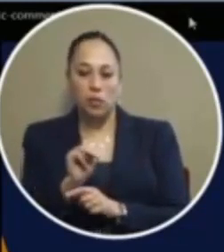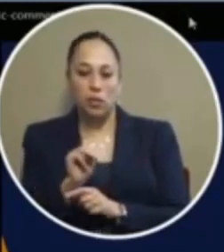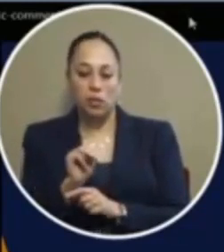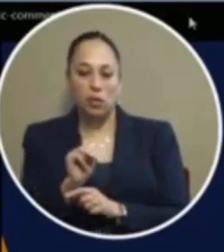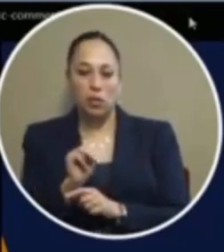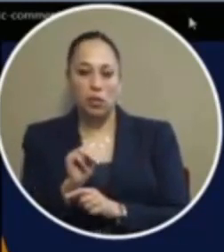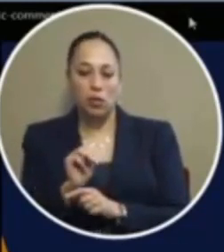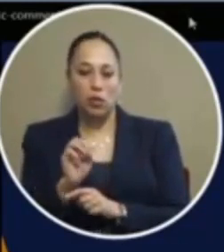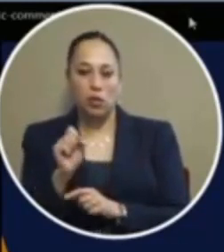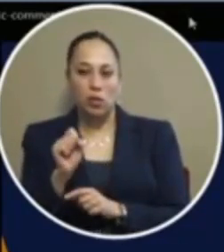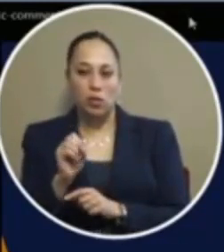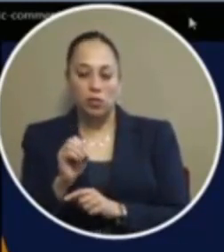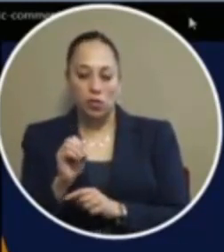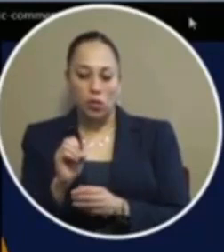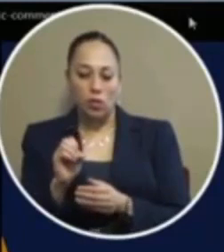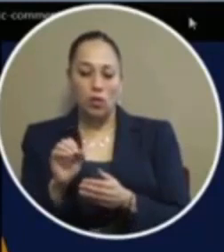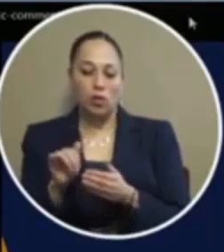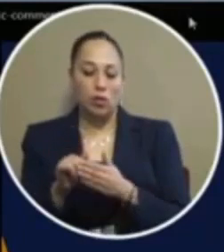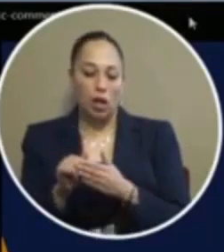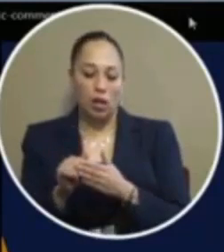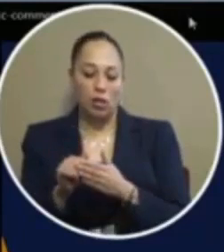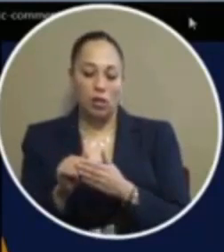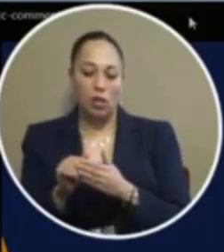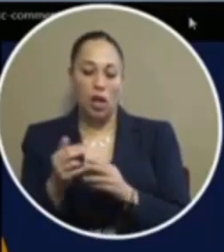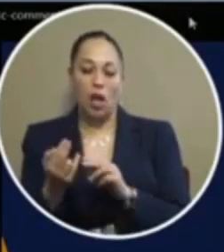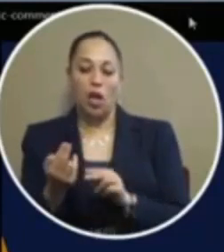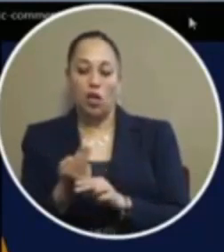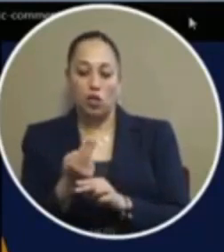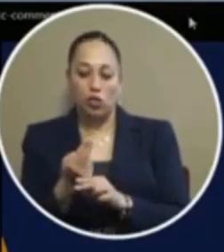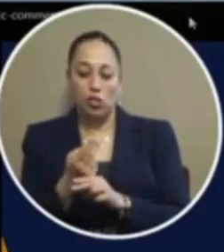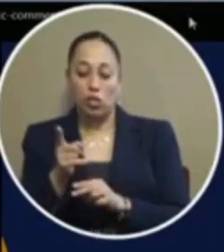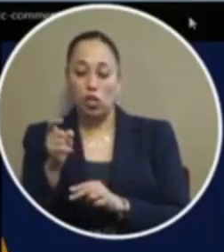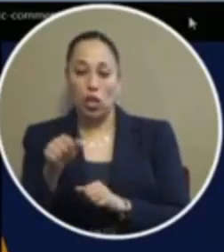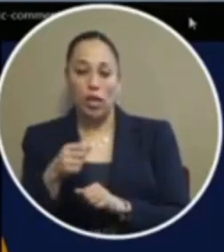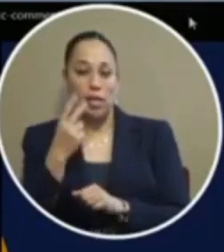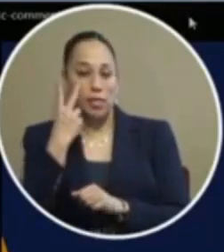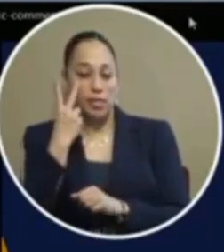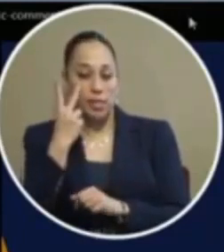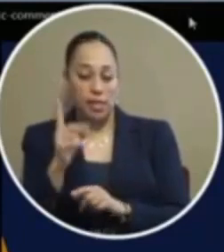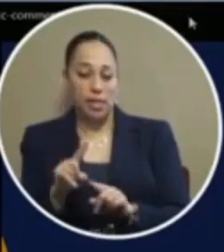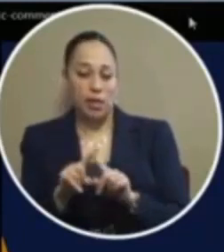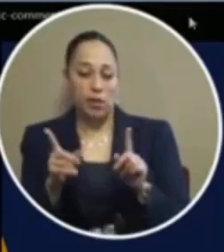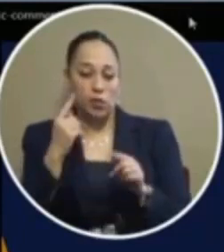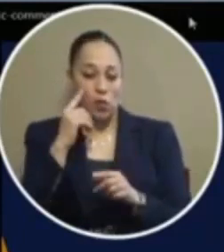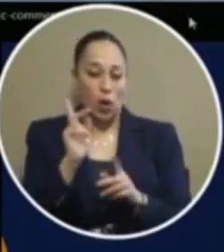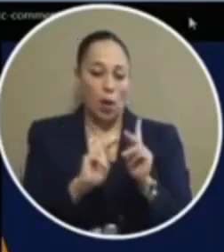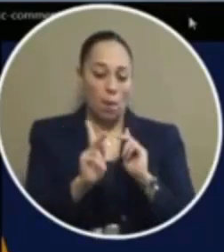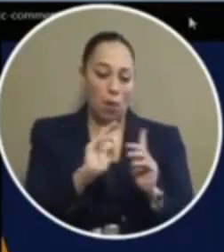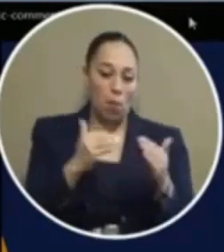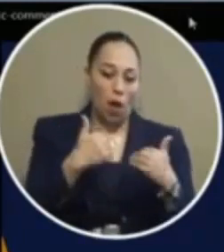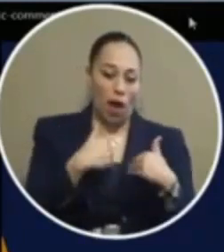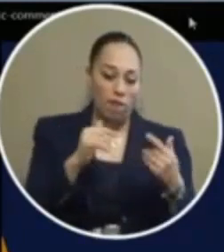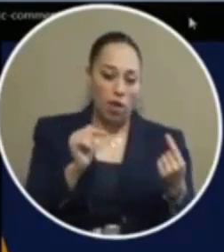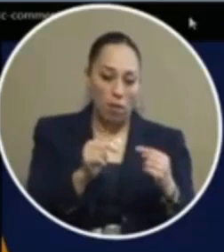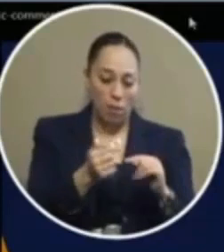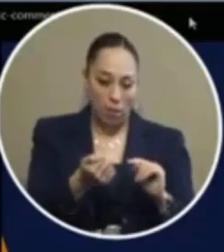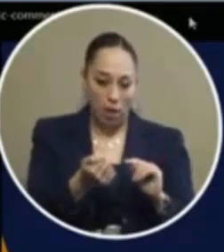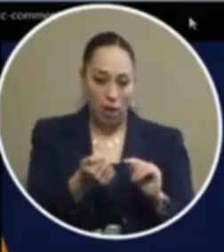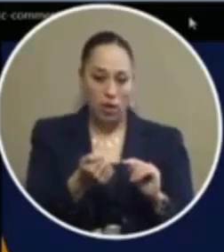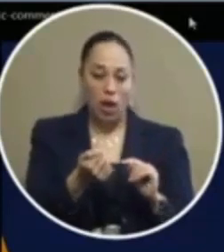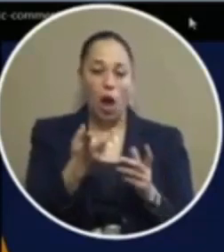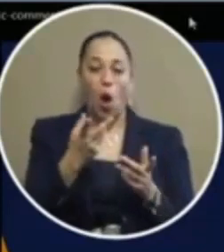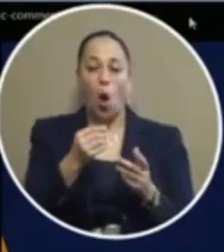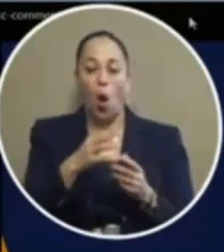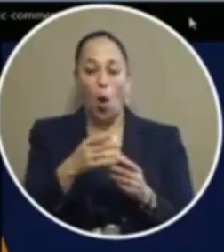so of course i do my business on that side but you can see the difference within people that actually have pain and and some type of neurological